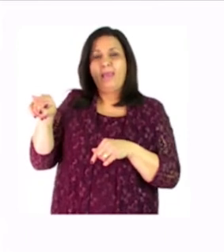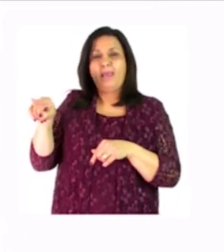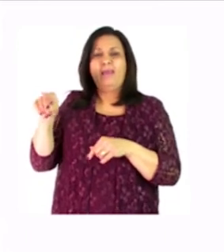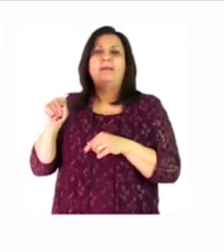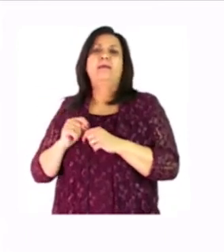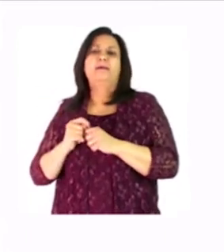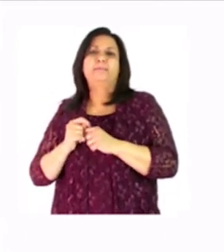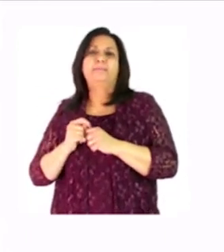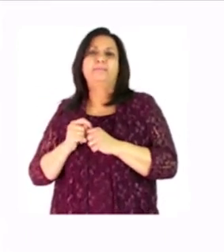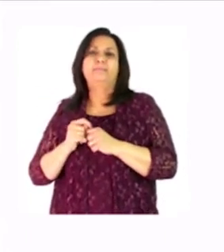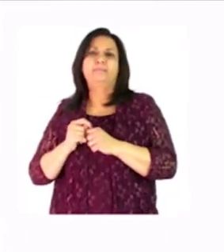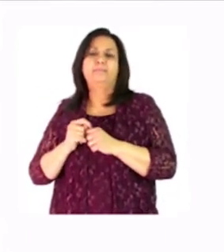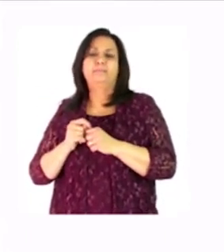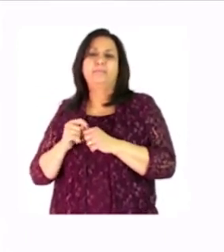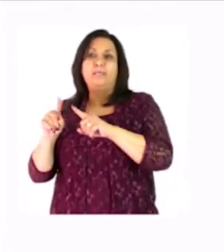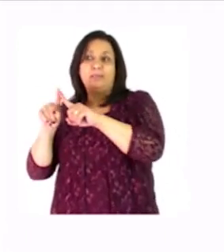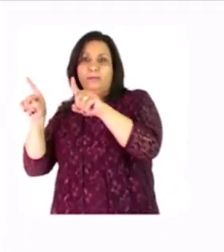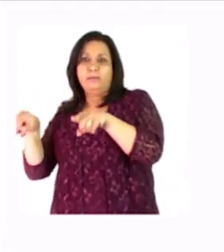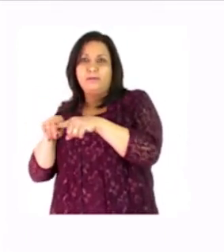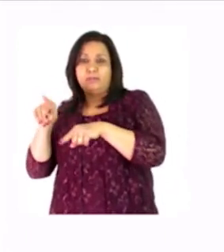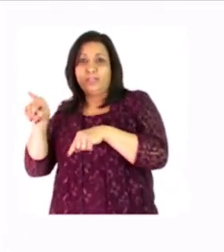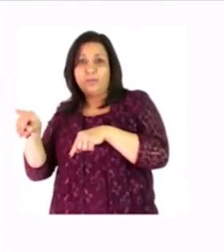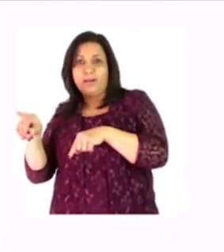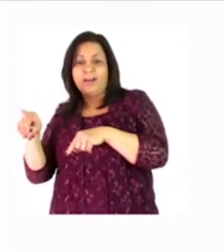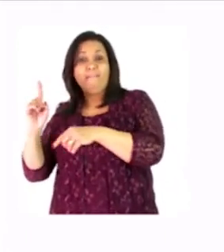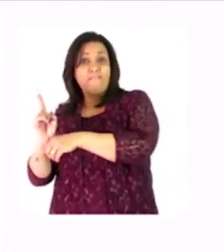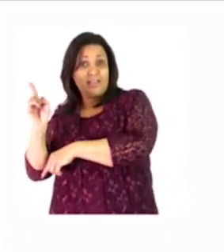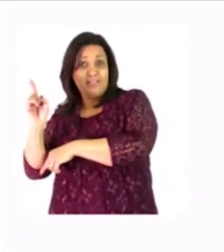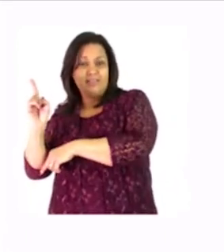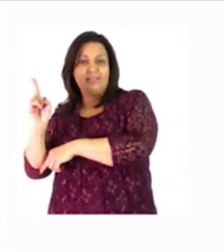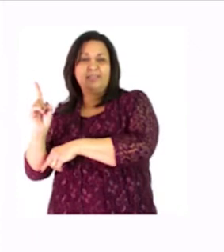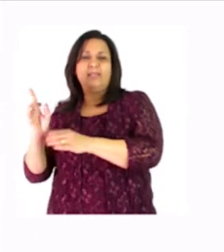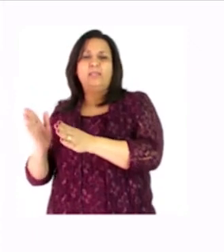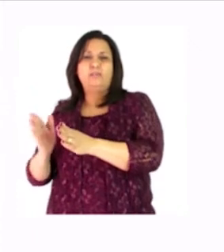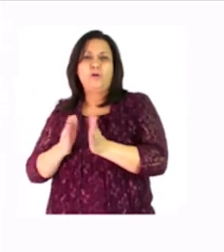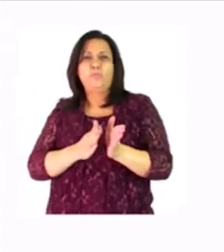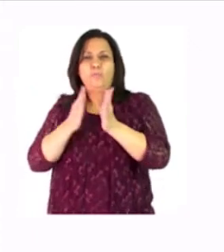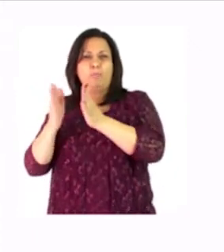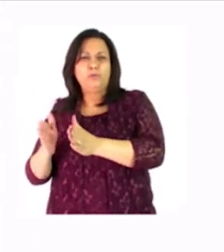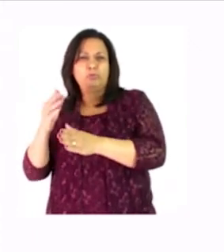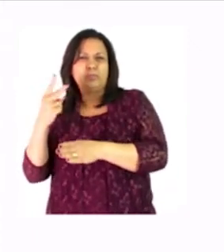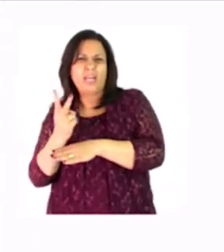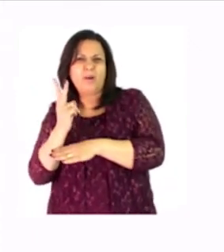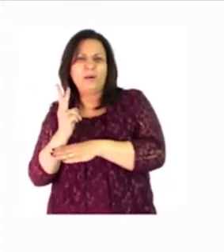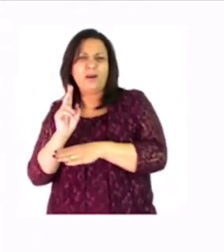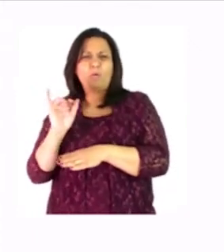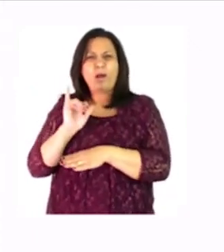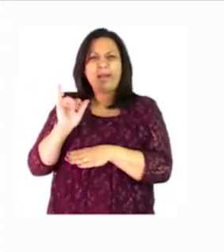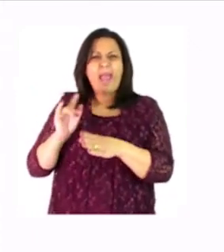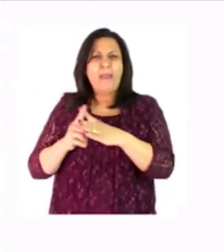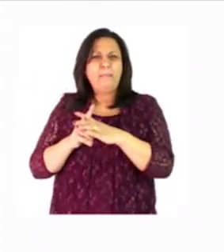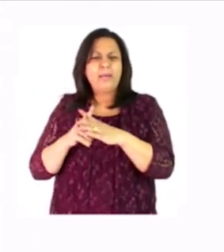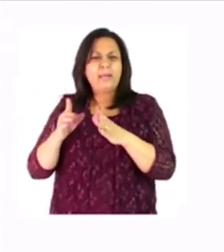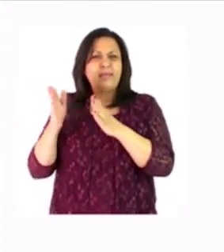right okay let's move to the next picture then what happens next the